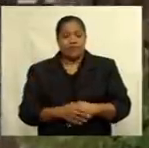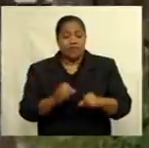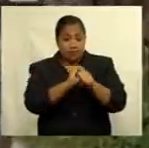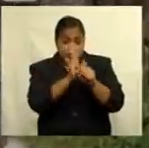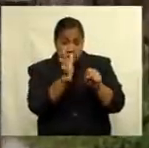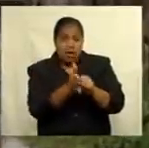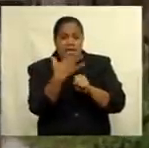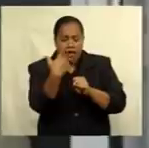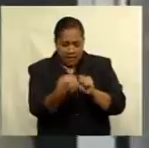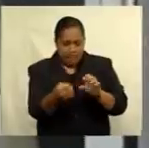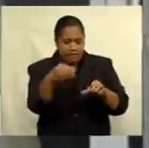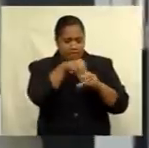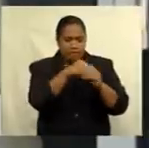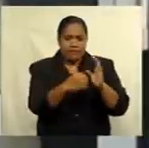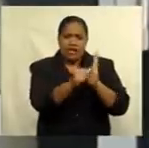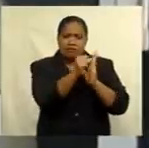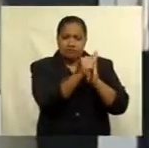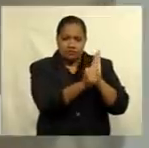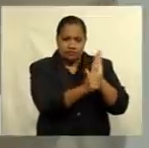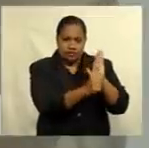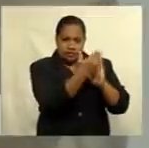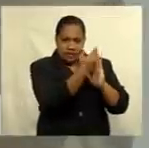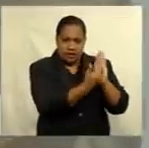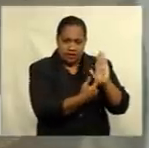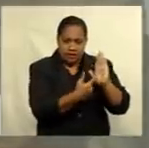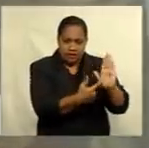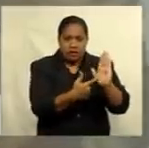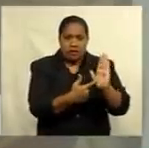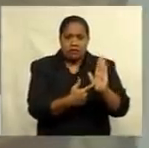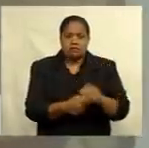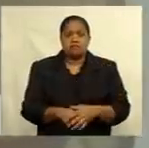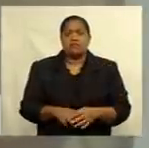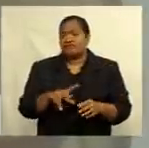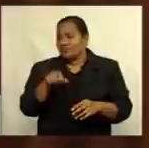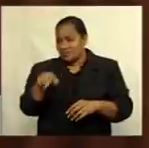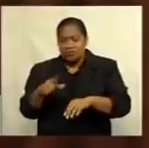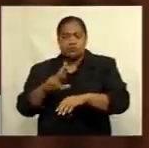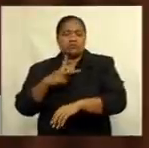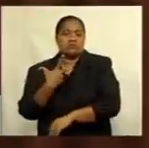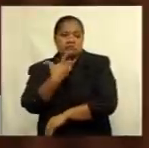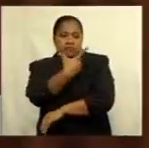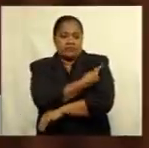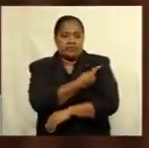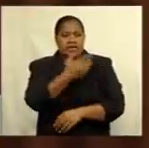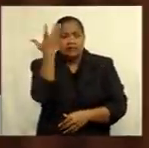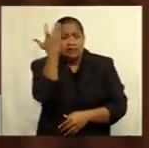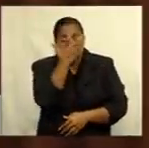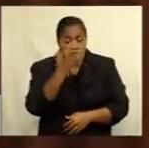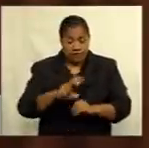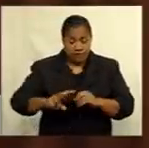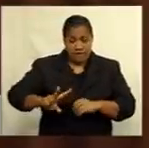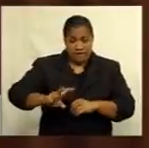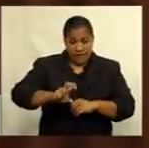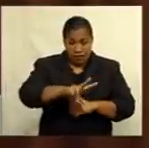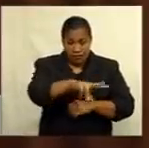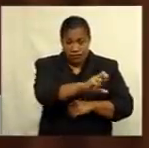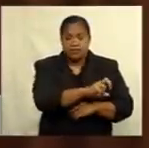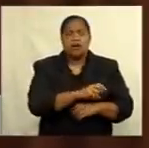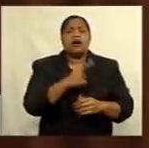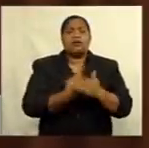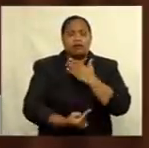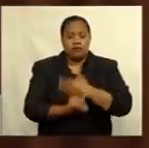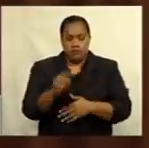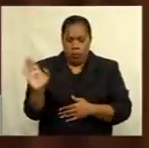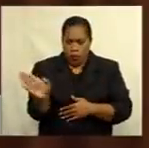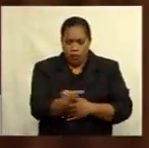with Pacific leaders renewing commitments to vaccination. The threats of the virus and of the Delta variant are all too